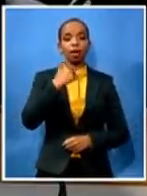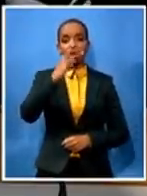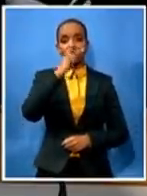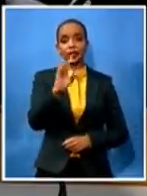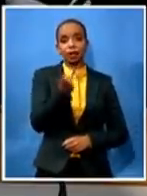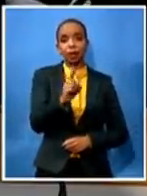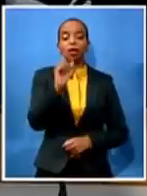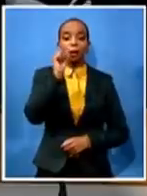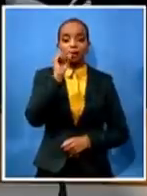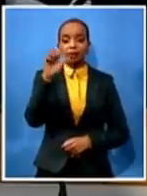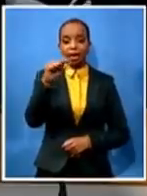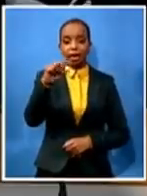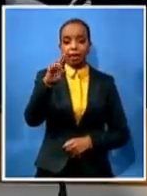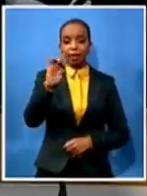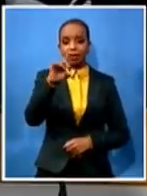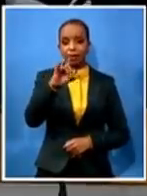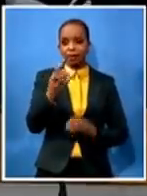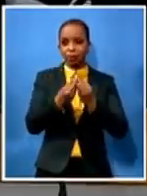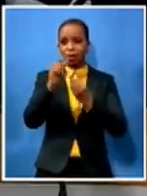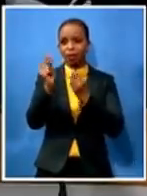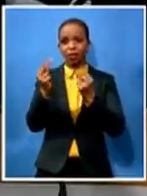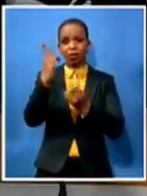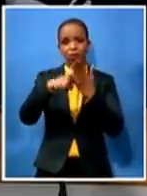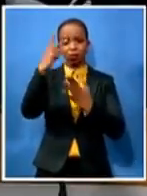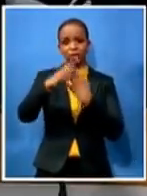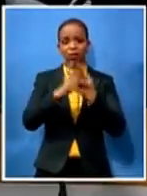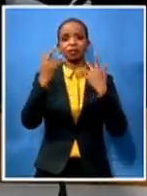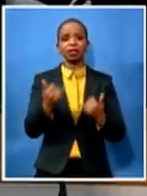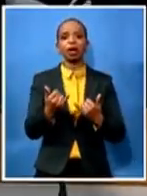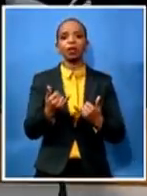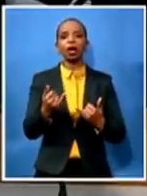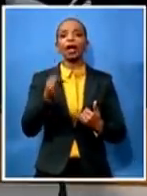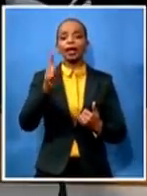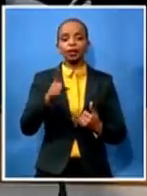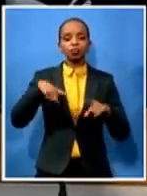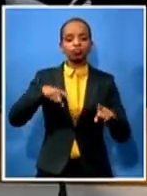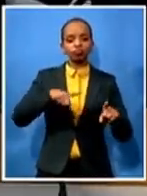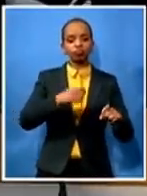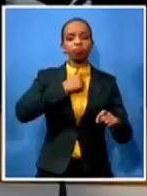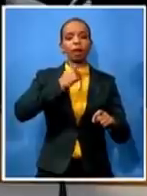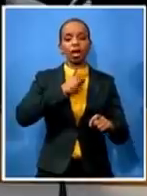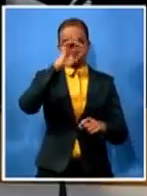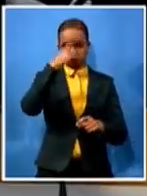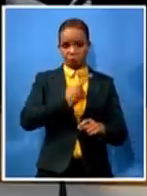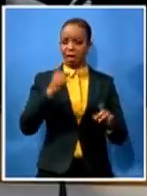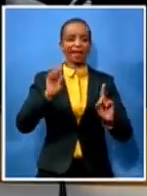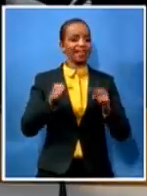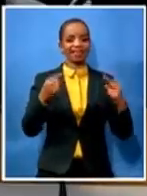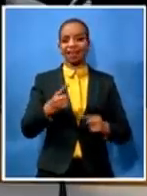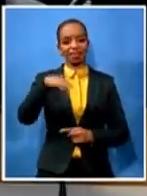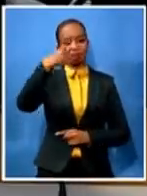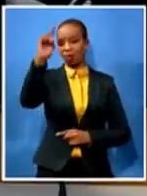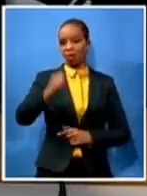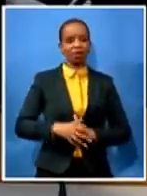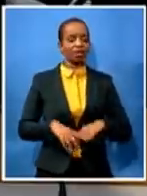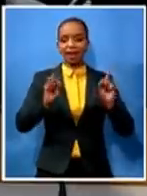handlers is on my daughter katli it can be correct it can be allowed it hurts i so wish that serge